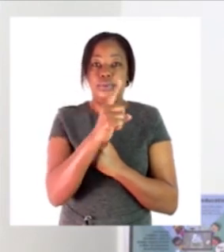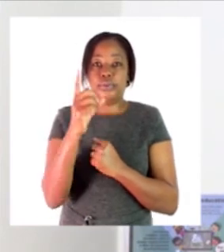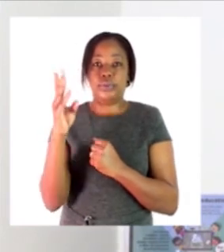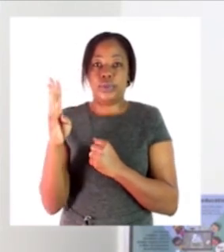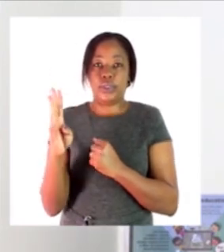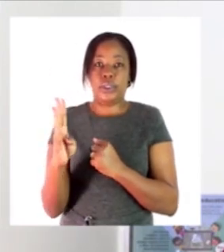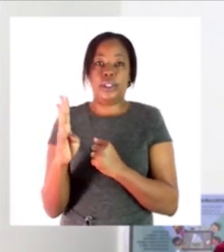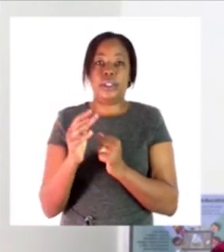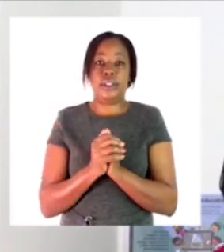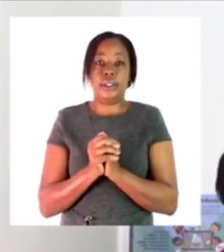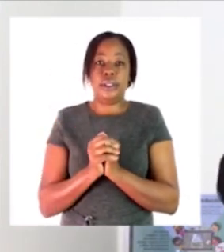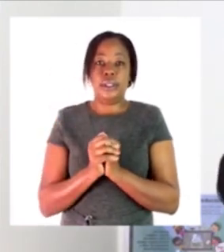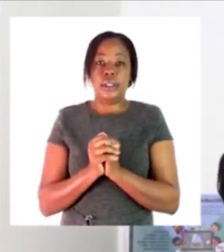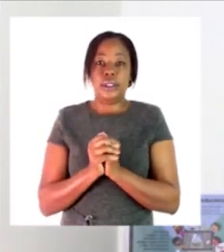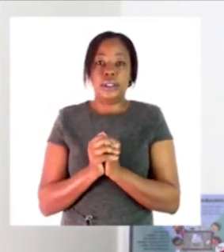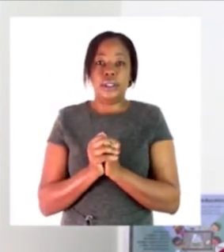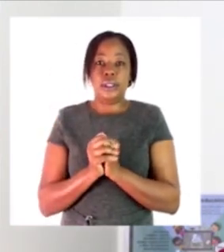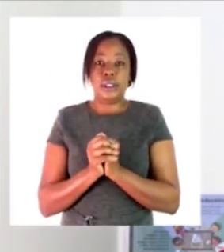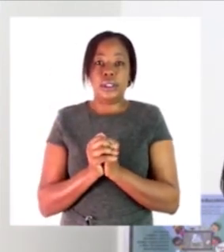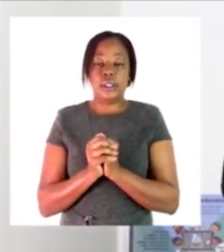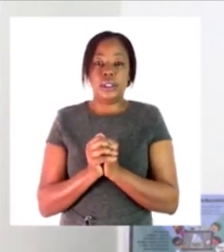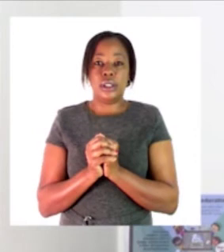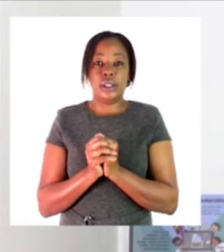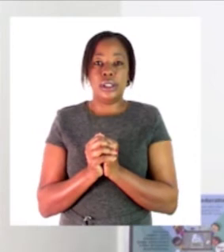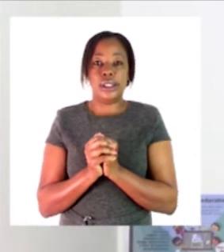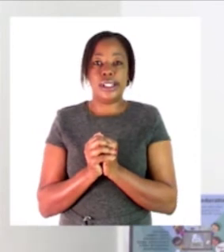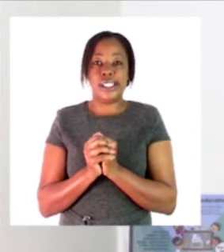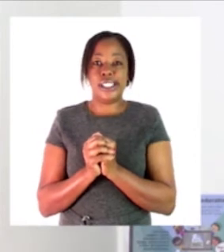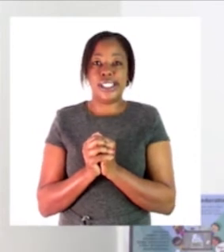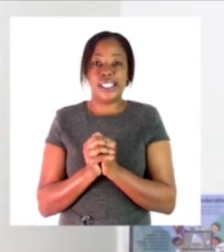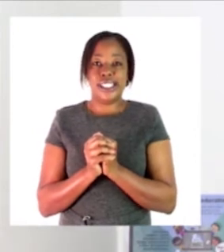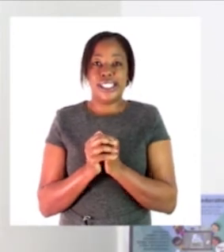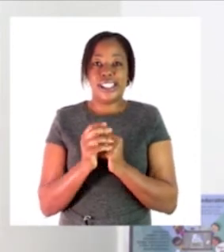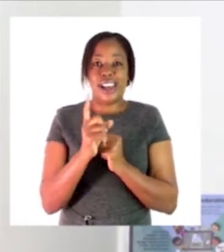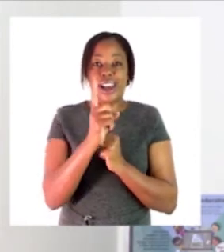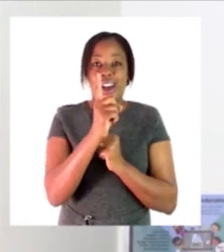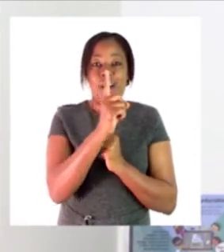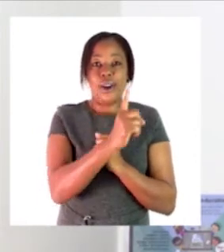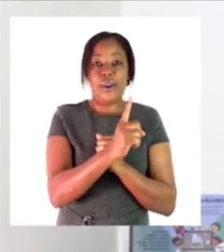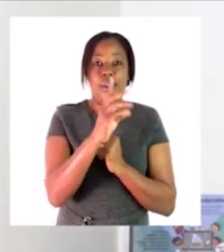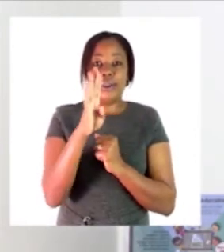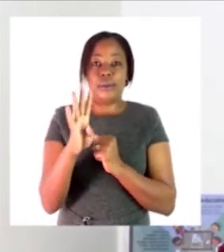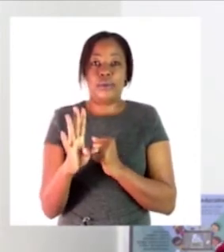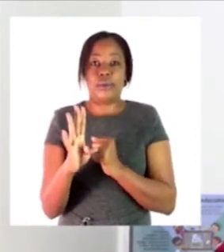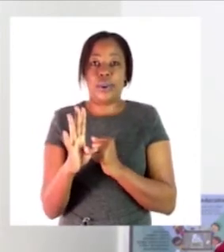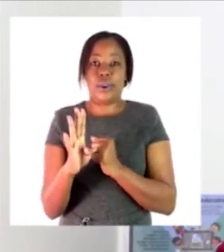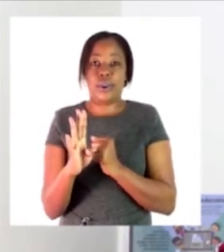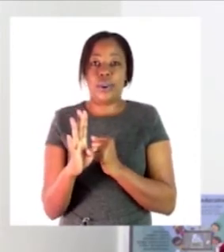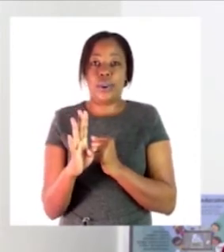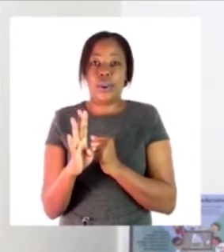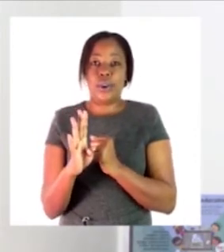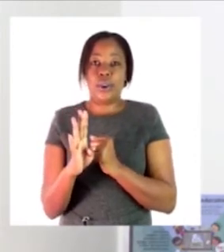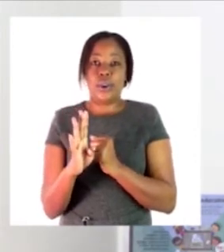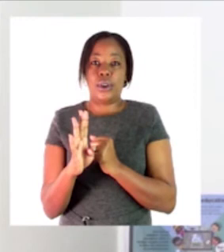fourteen now my answer is fourteen do i write fourteen all of it like that what did